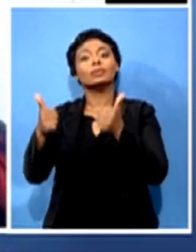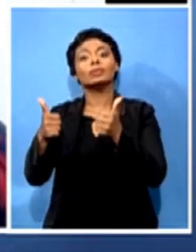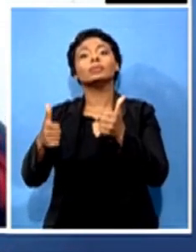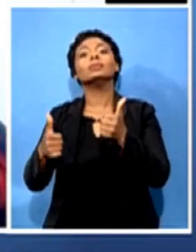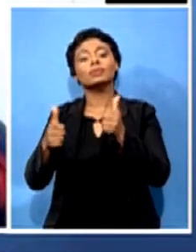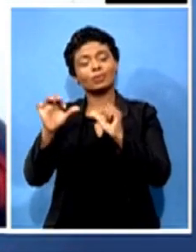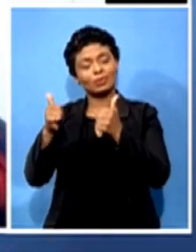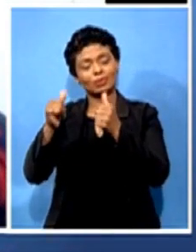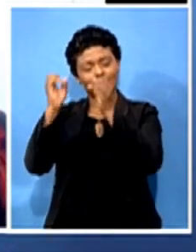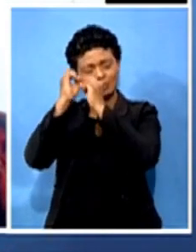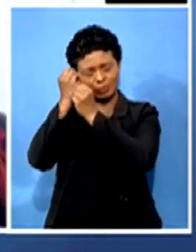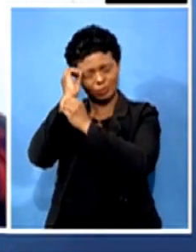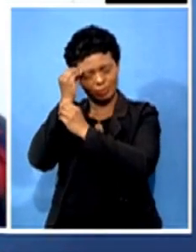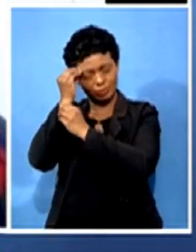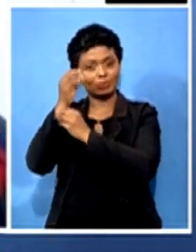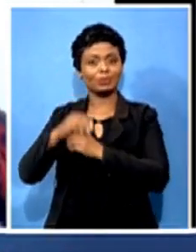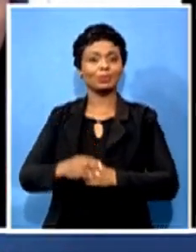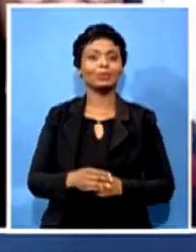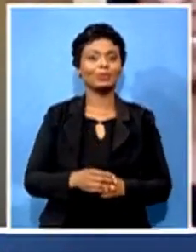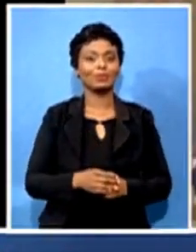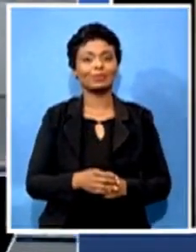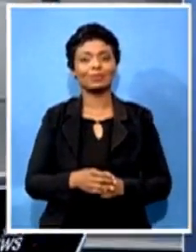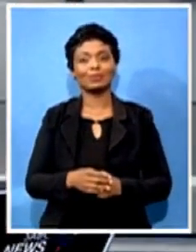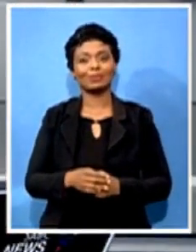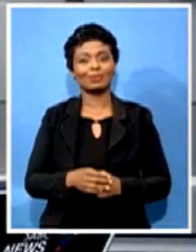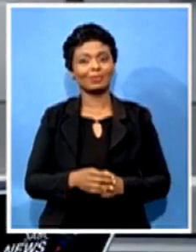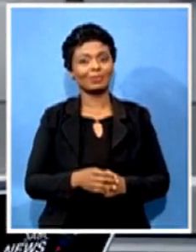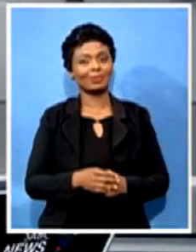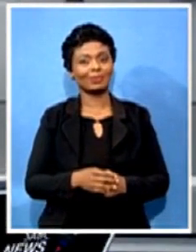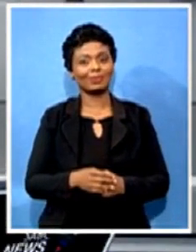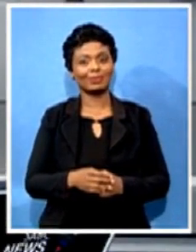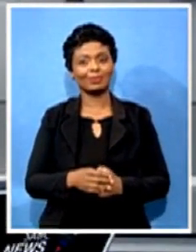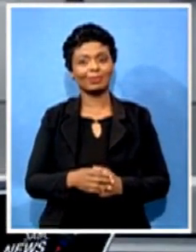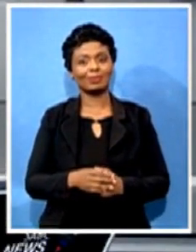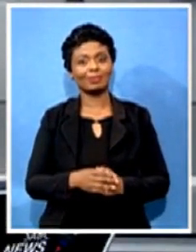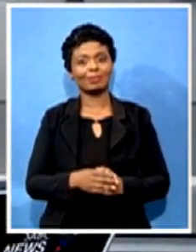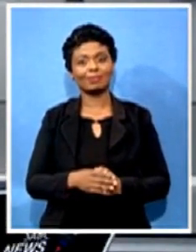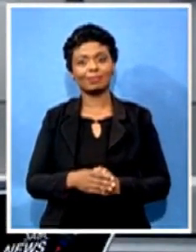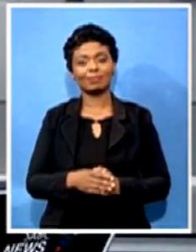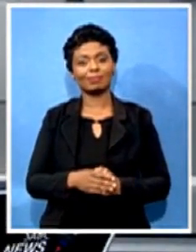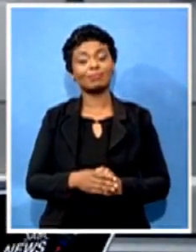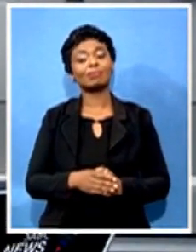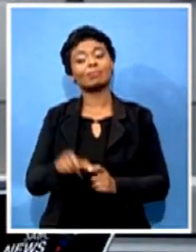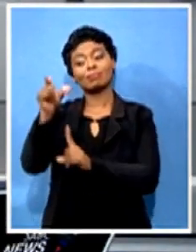Awesome. Thank you for having me. All right. That was Laura Lynn Kaziboni there. She's an economist at DNA Economics.